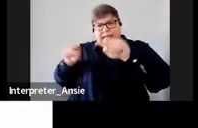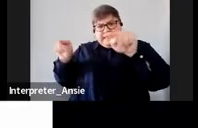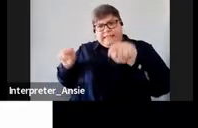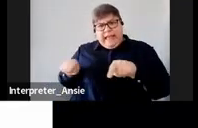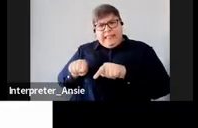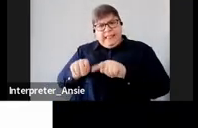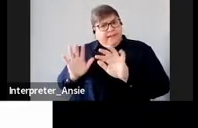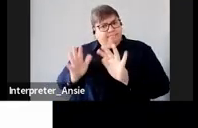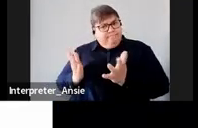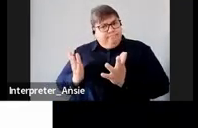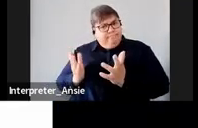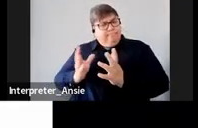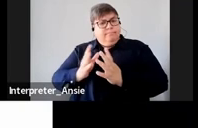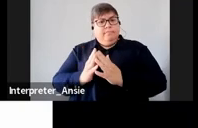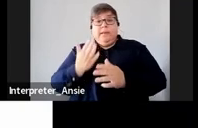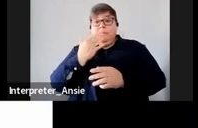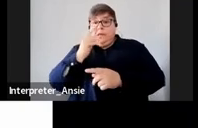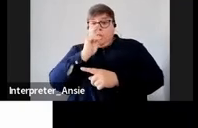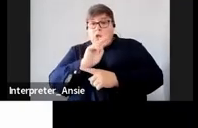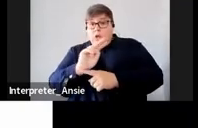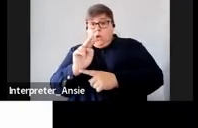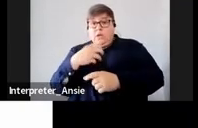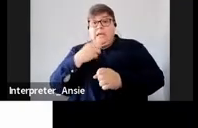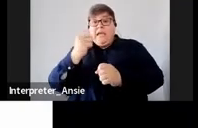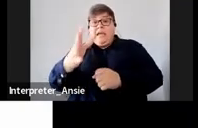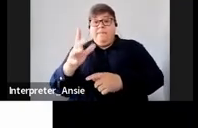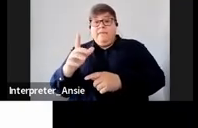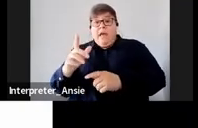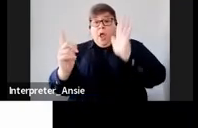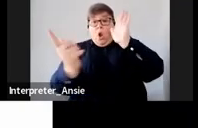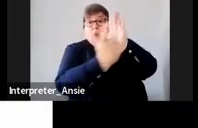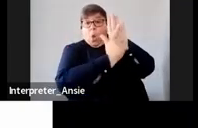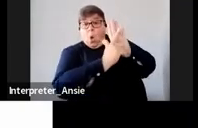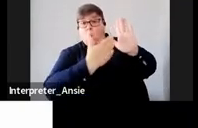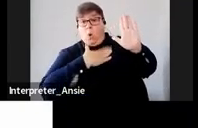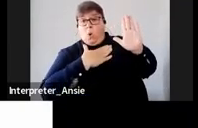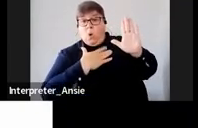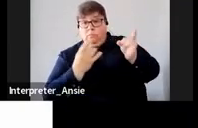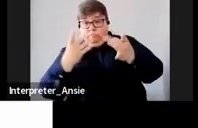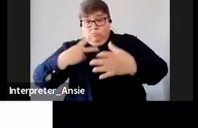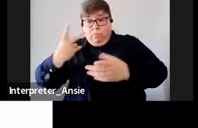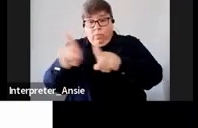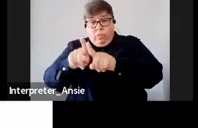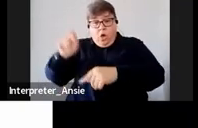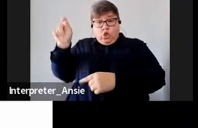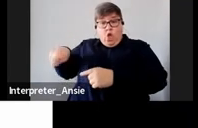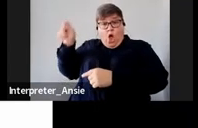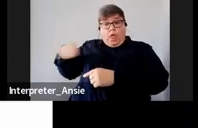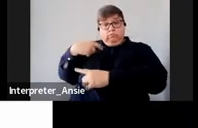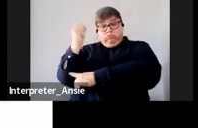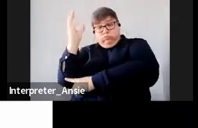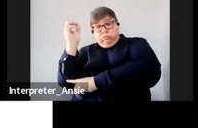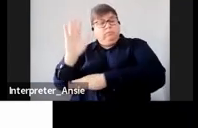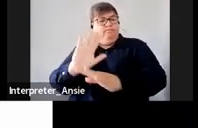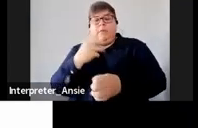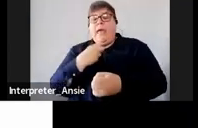so please just note we do not give legal advice but we will provide you with the steps to follow on how to